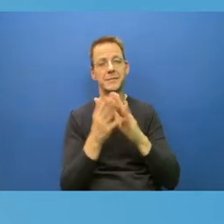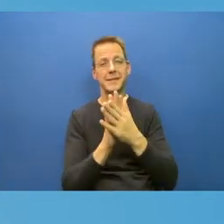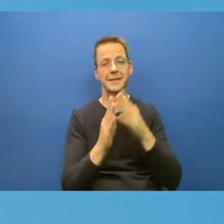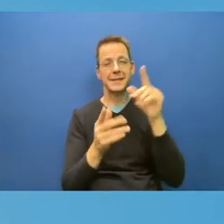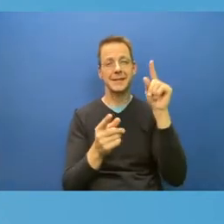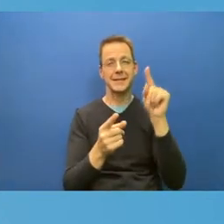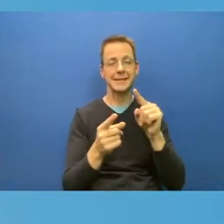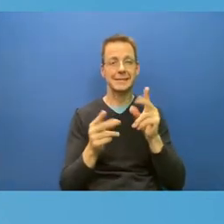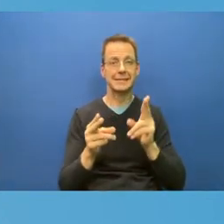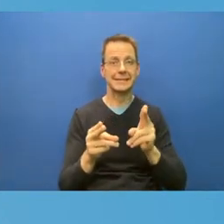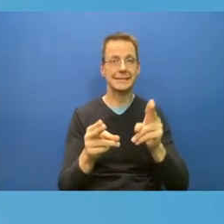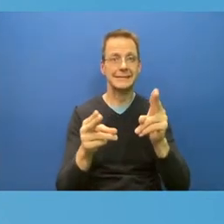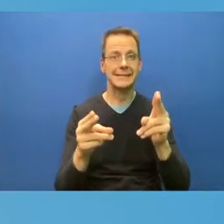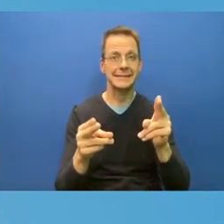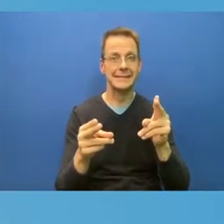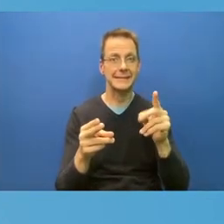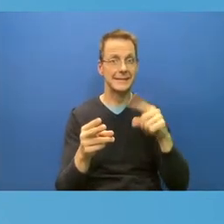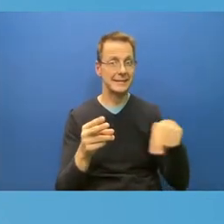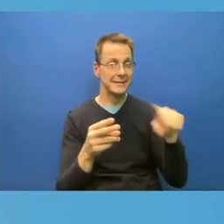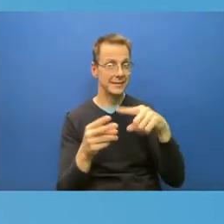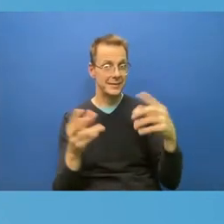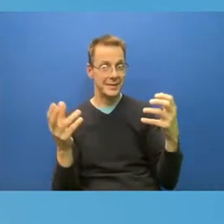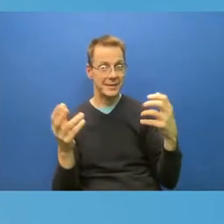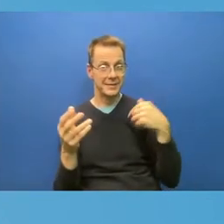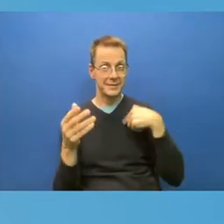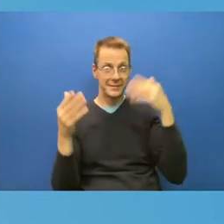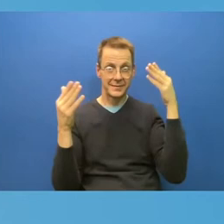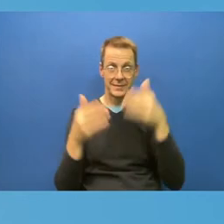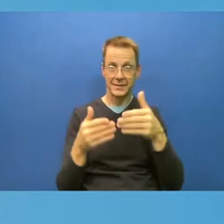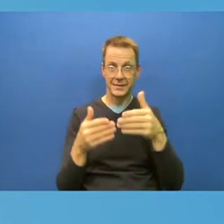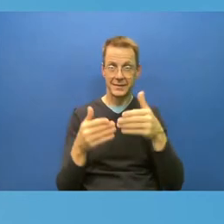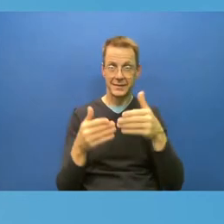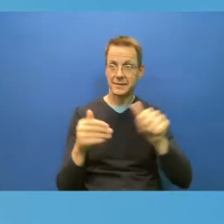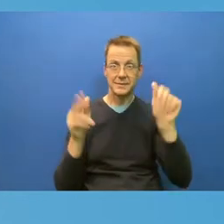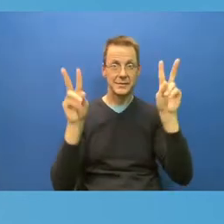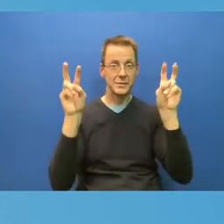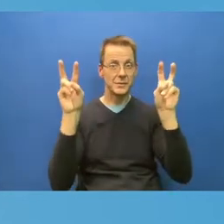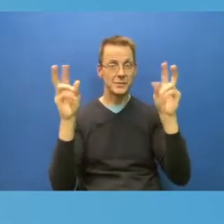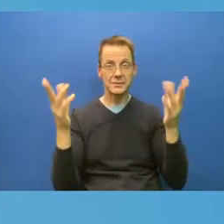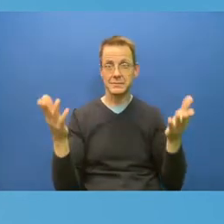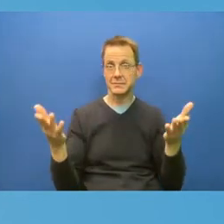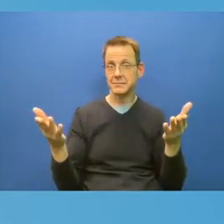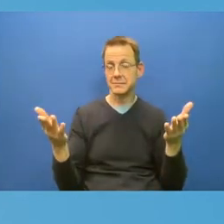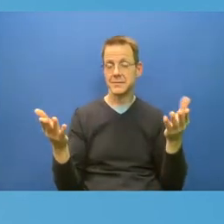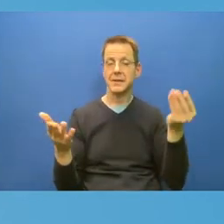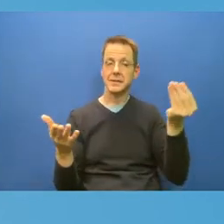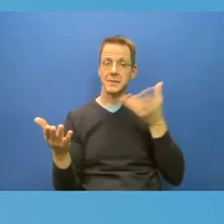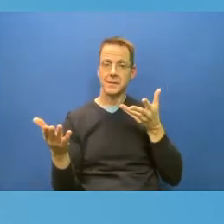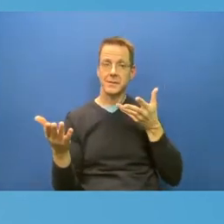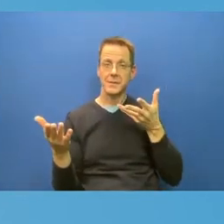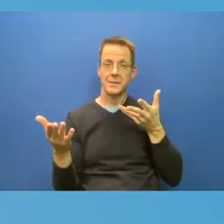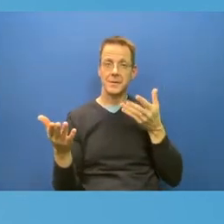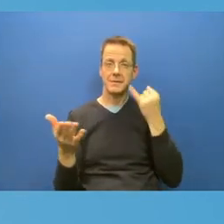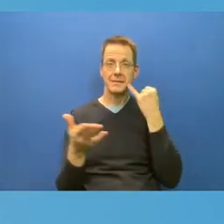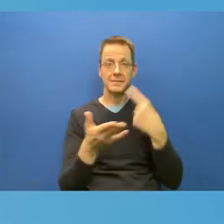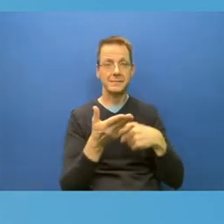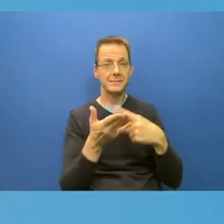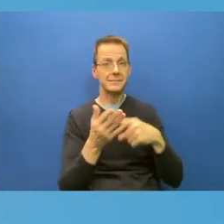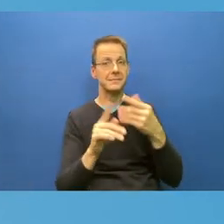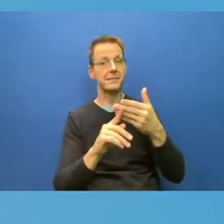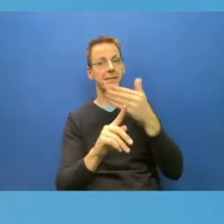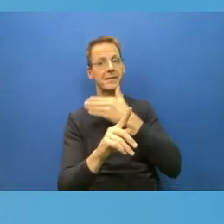that you would like us to revisit or visit for the first time. So until next time, stay safe, Alberta.